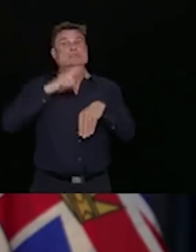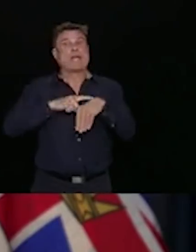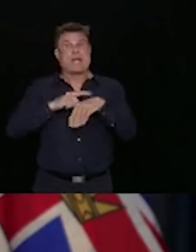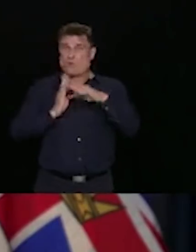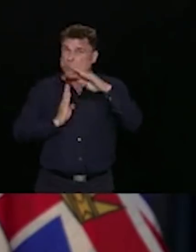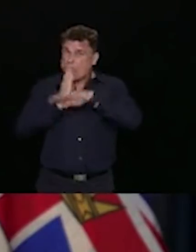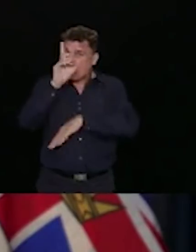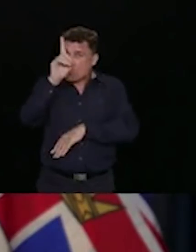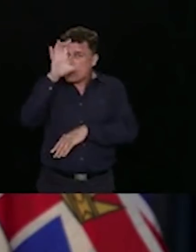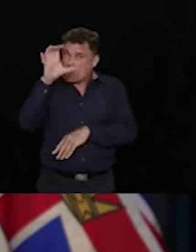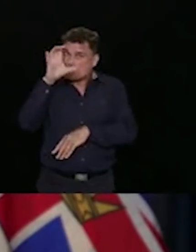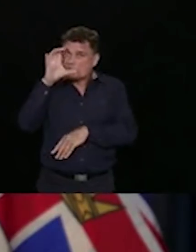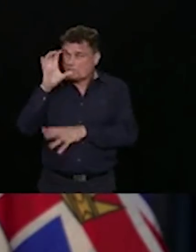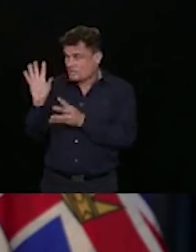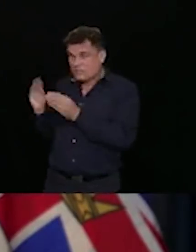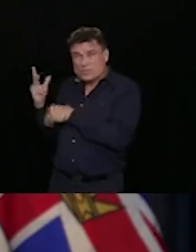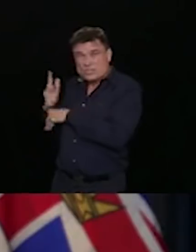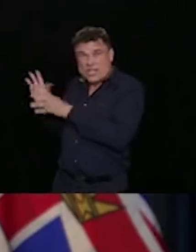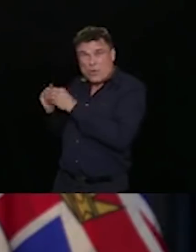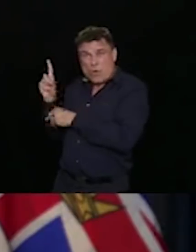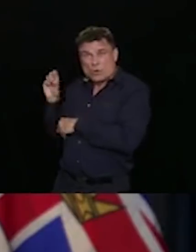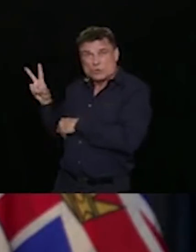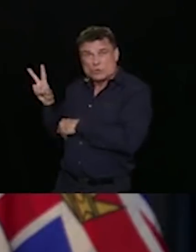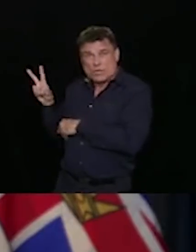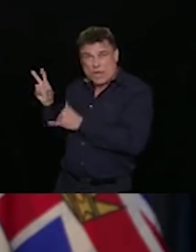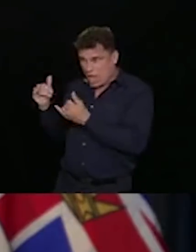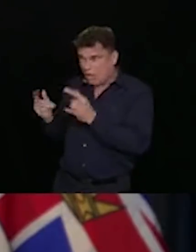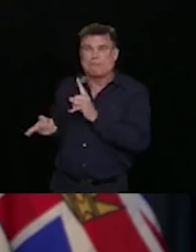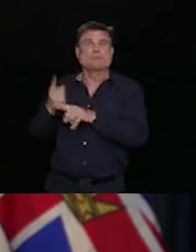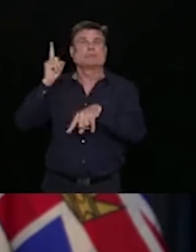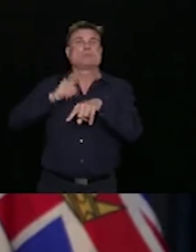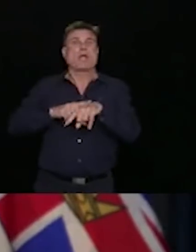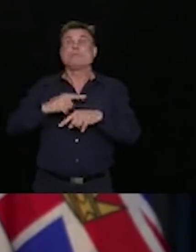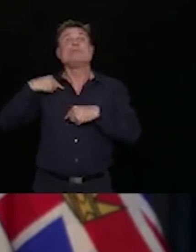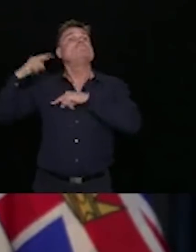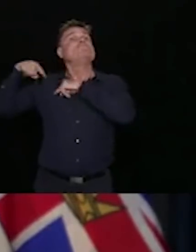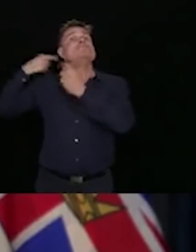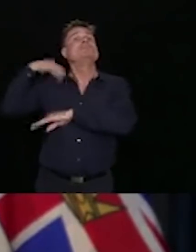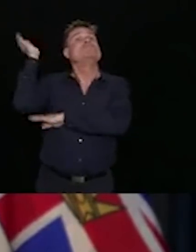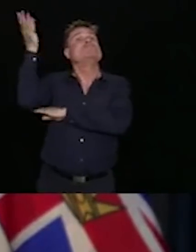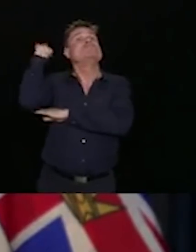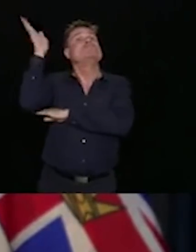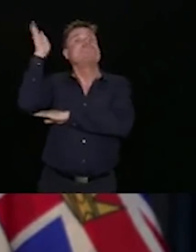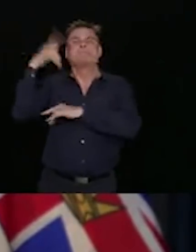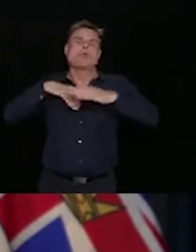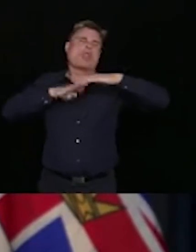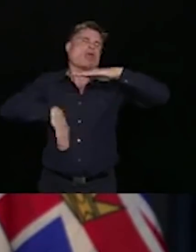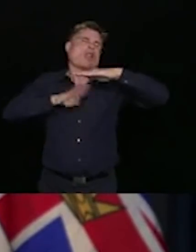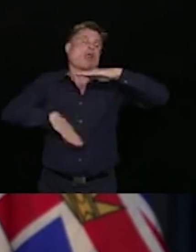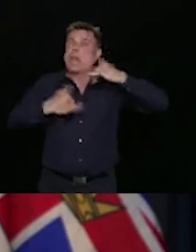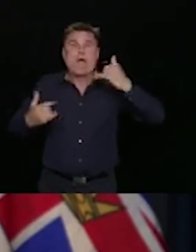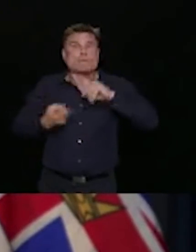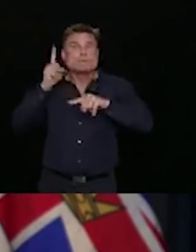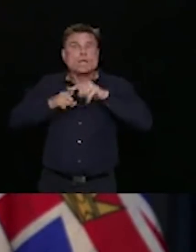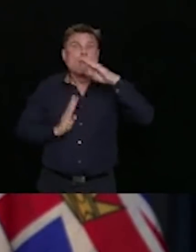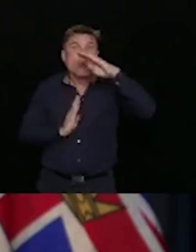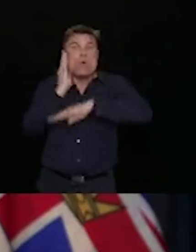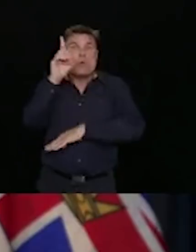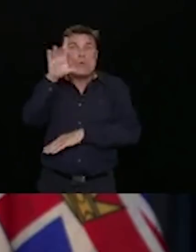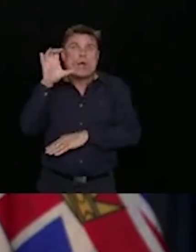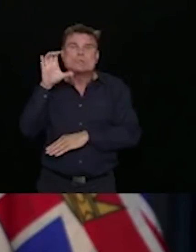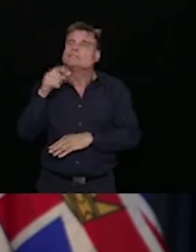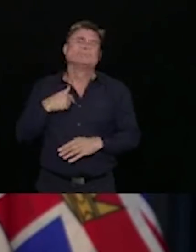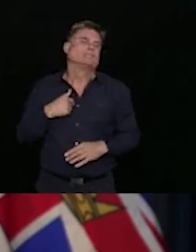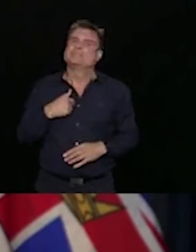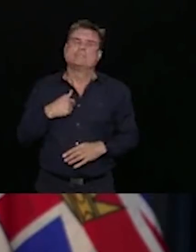public health teams in containing the spread. But we all need to do our part. And this is a warning to us. We need to be